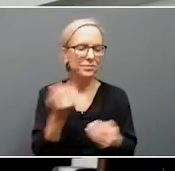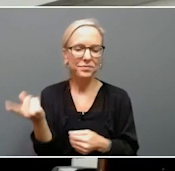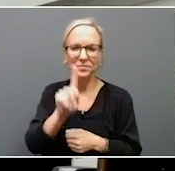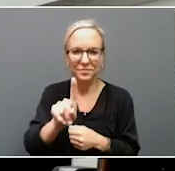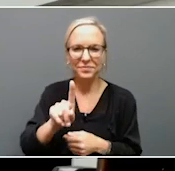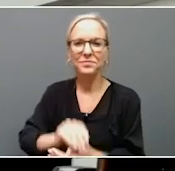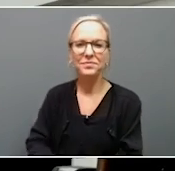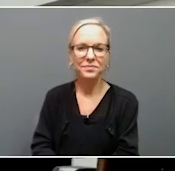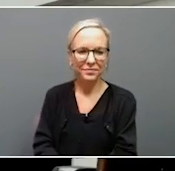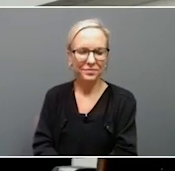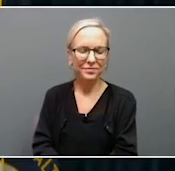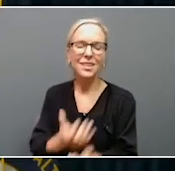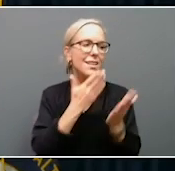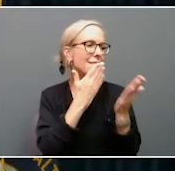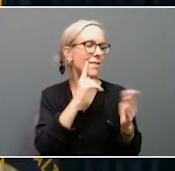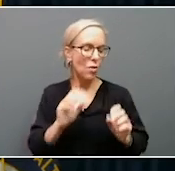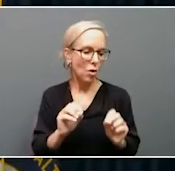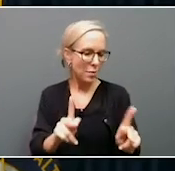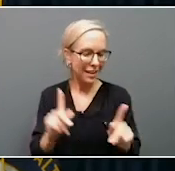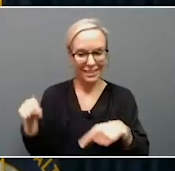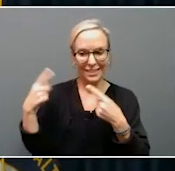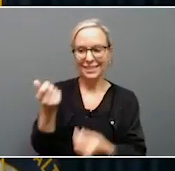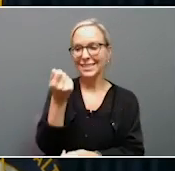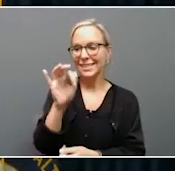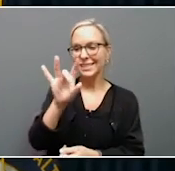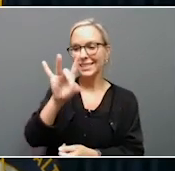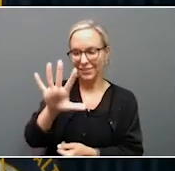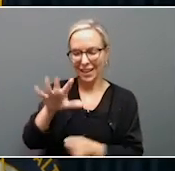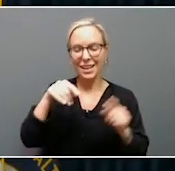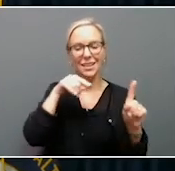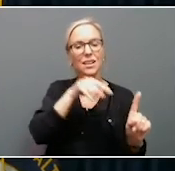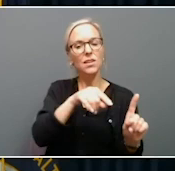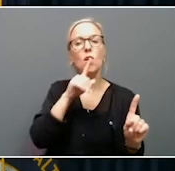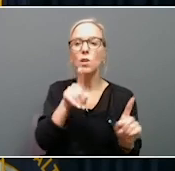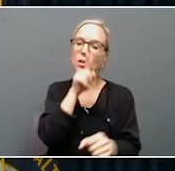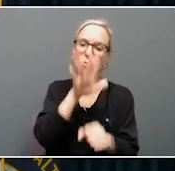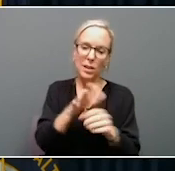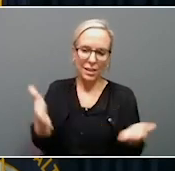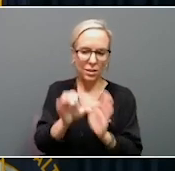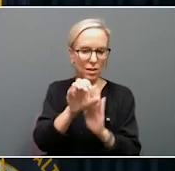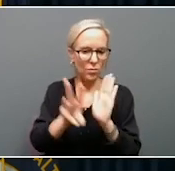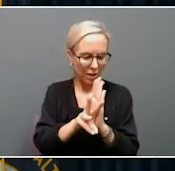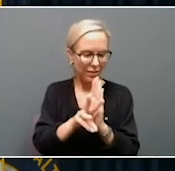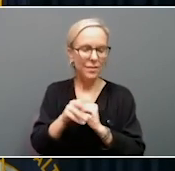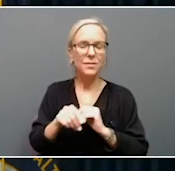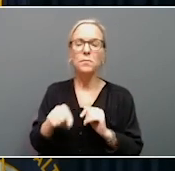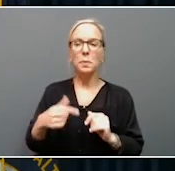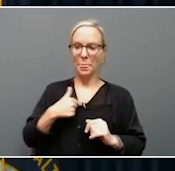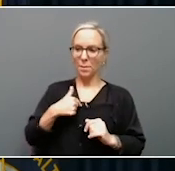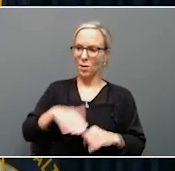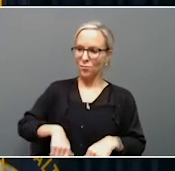So thanks for the opportunity. Since 1985, Hitachi has been committed to the Commonwealth of Kentucky. As a native Kentuckian